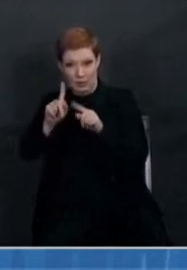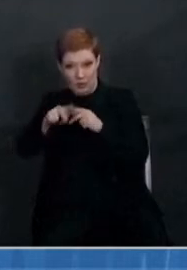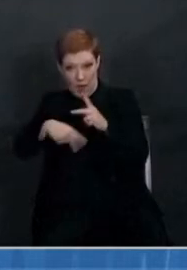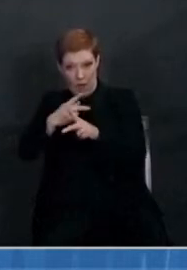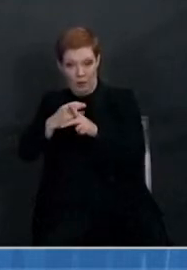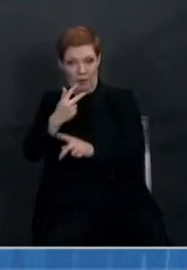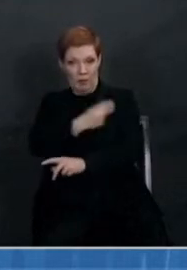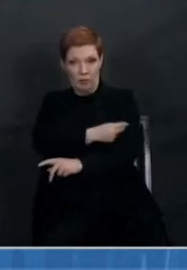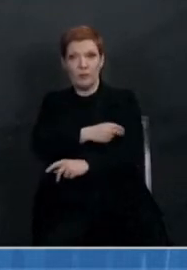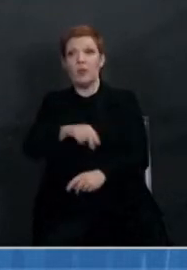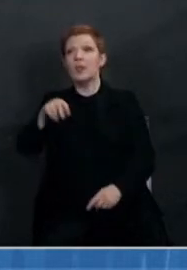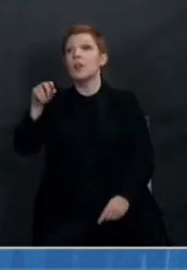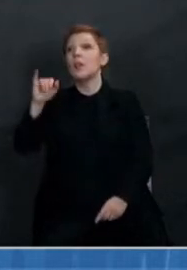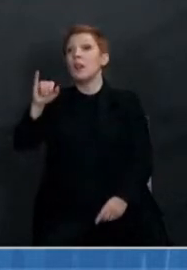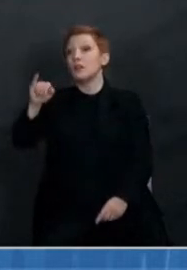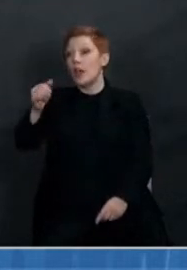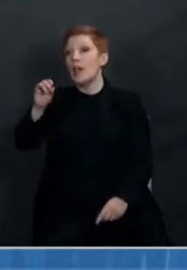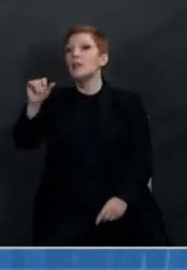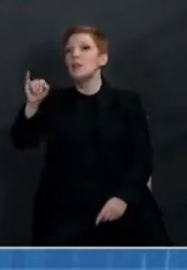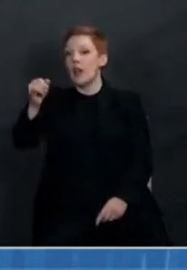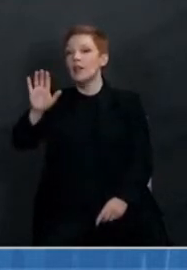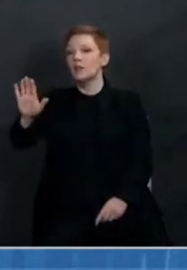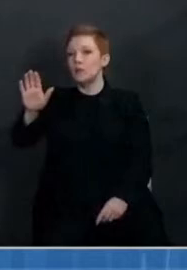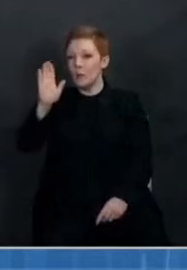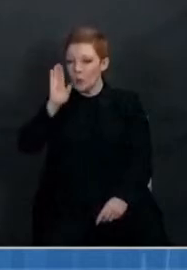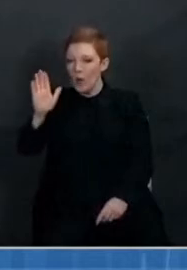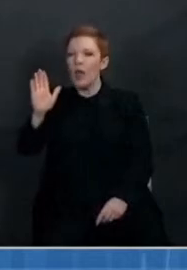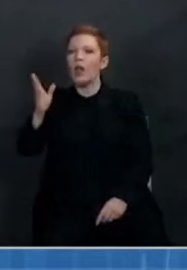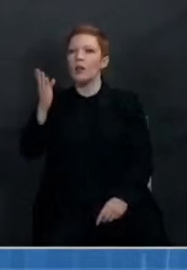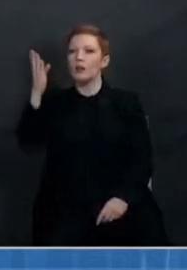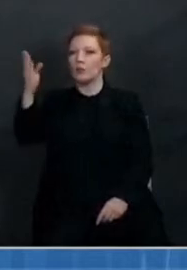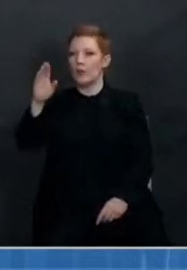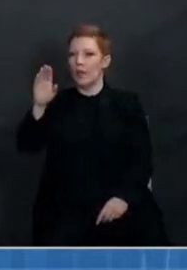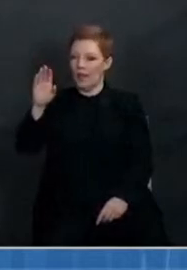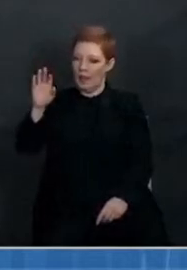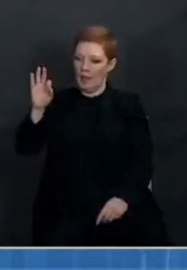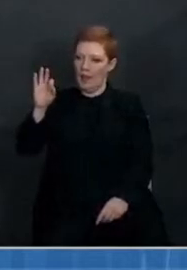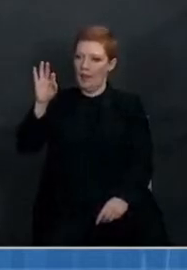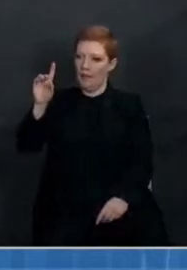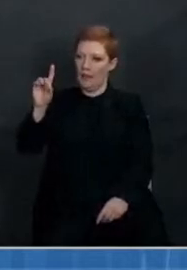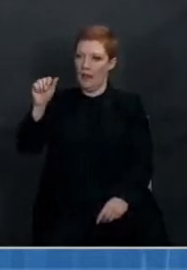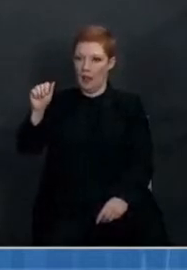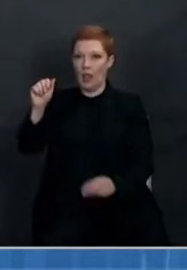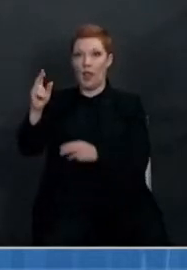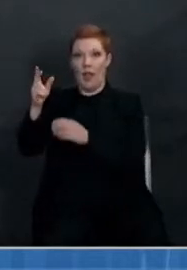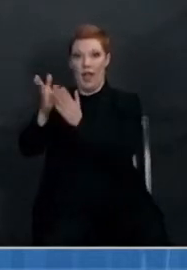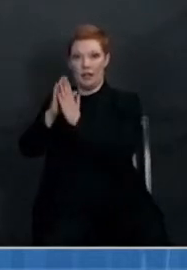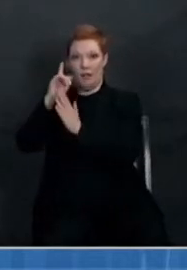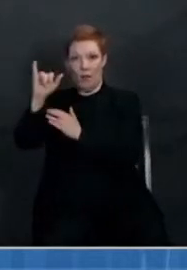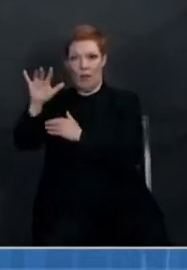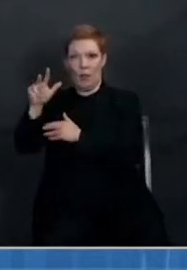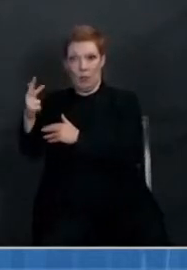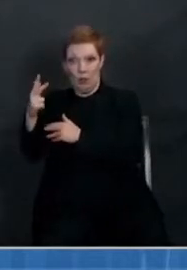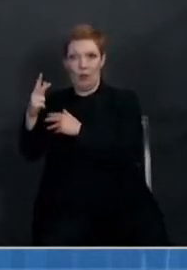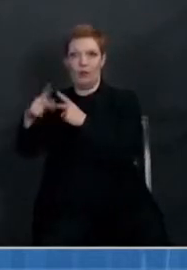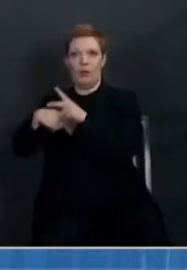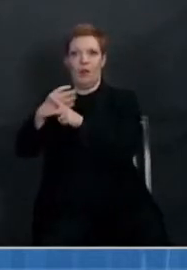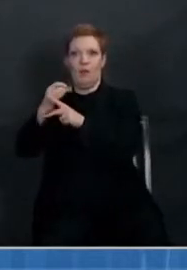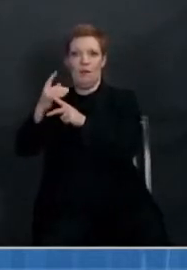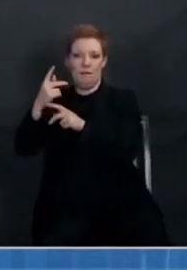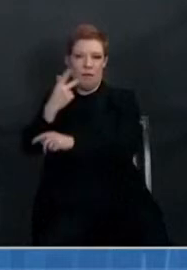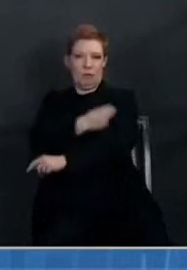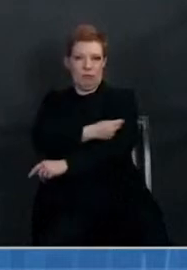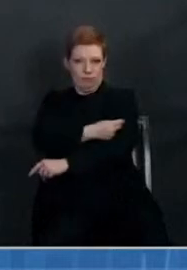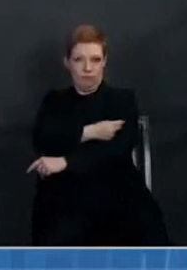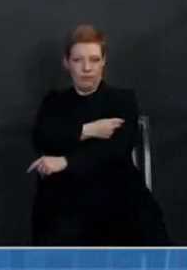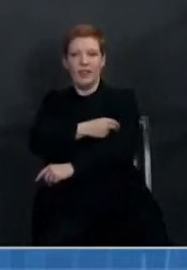putting their information into the FDA for an application for an emergency use authorization. The reason I bring this up is that as